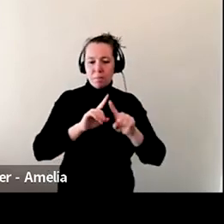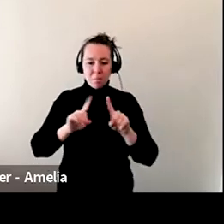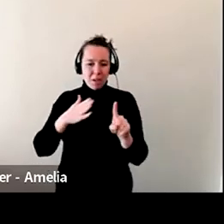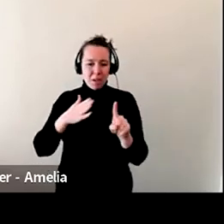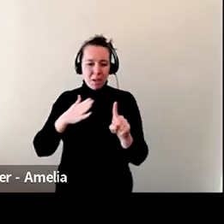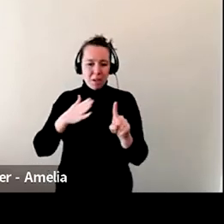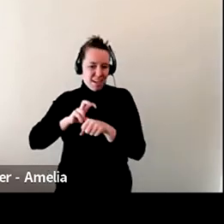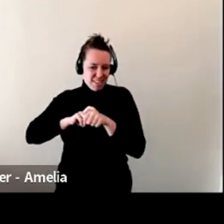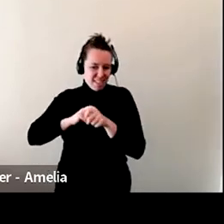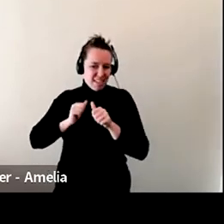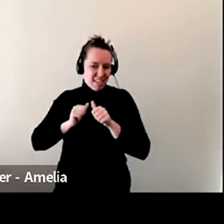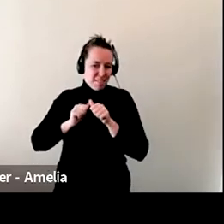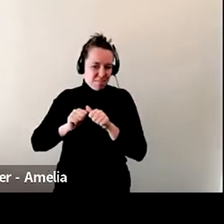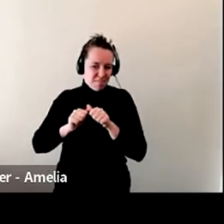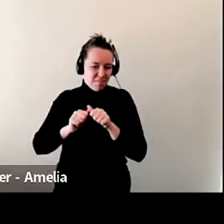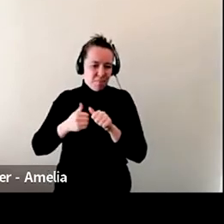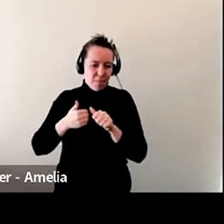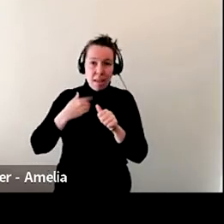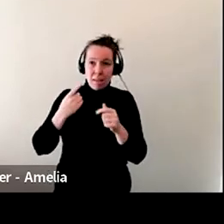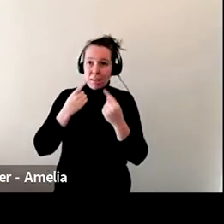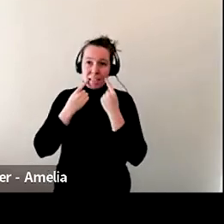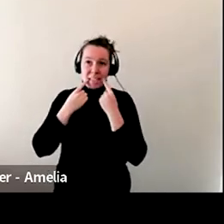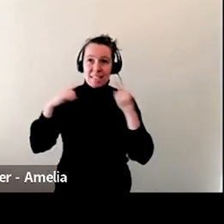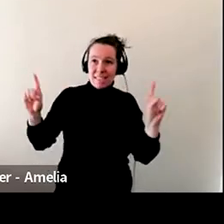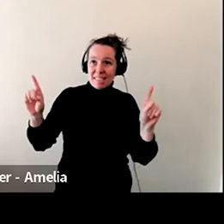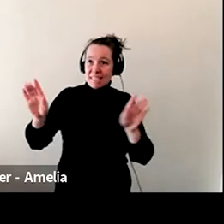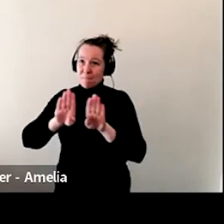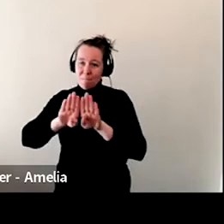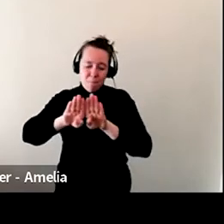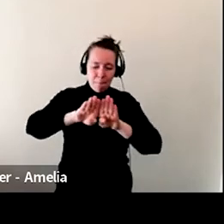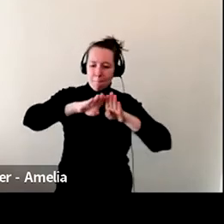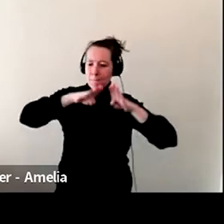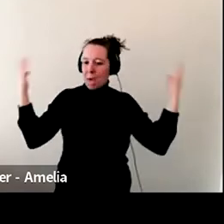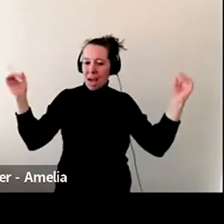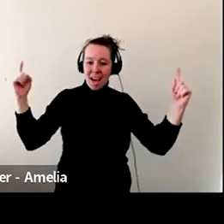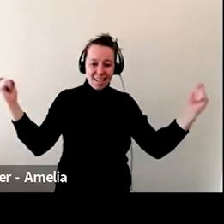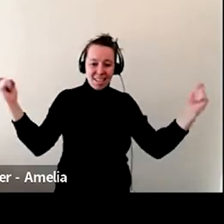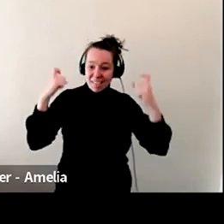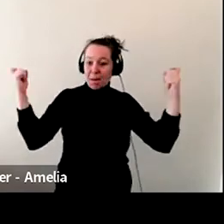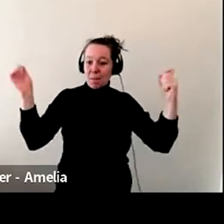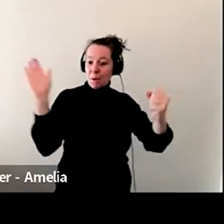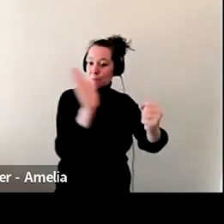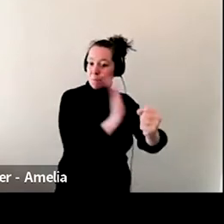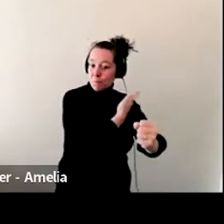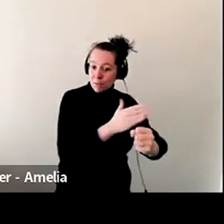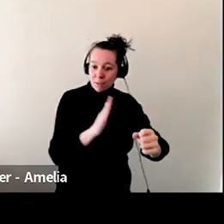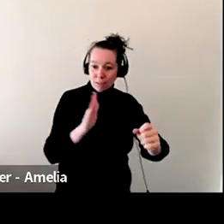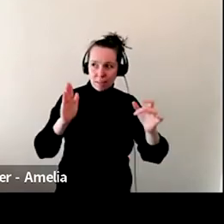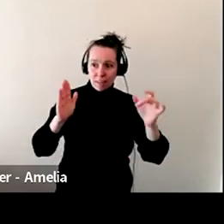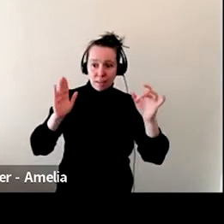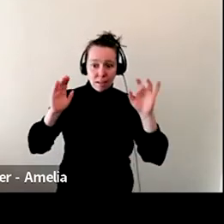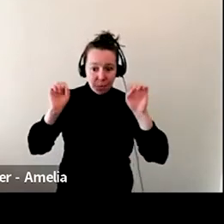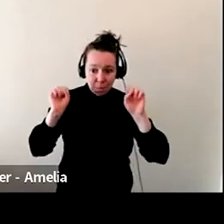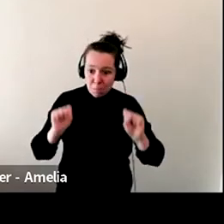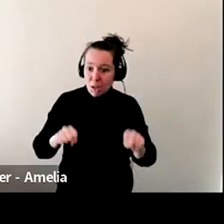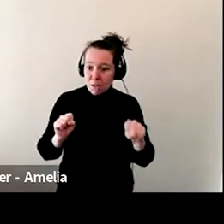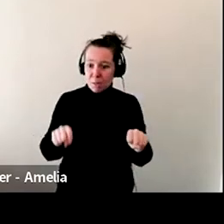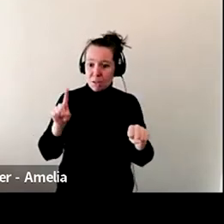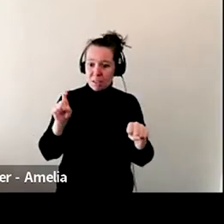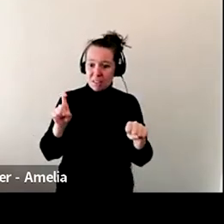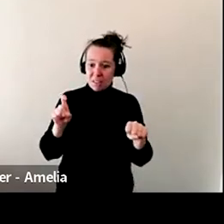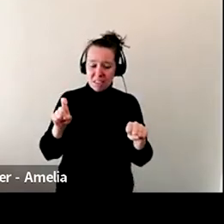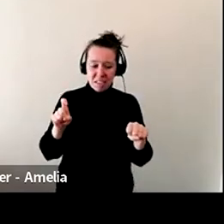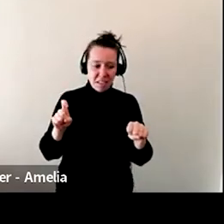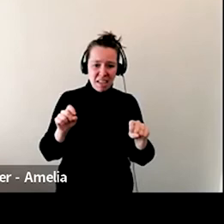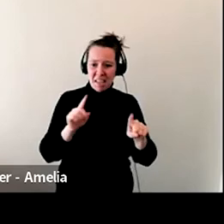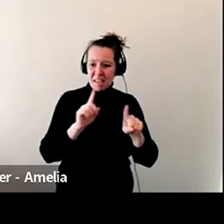we've got this grand opening planned and we want to do this. We want to have music there. want to do this. Are we going to be able to do it, you know, or are our restrictions going to